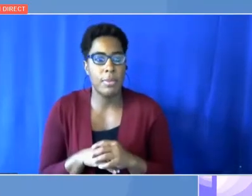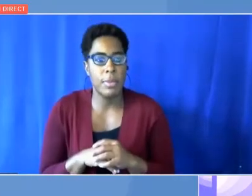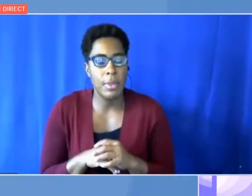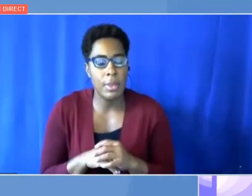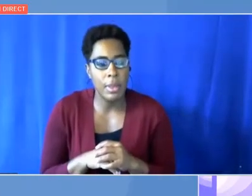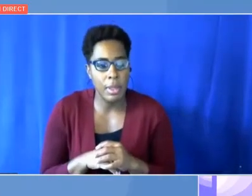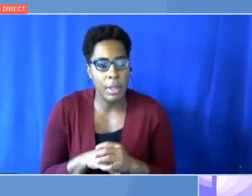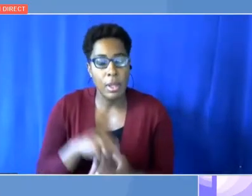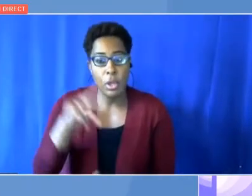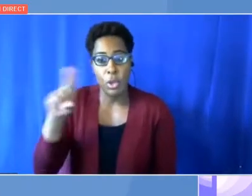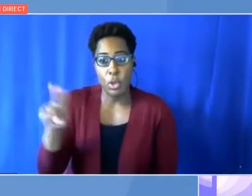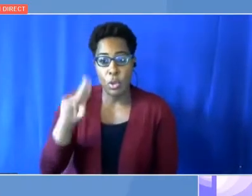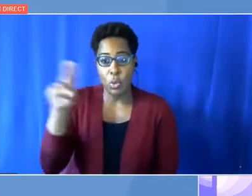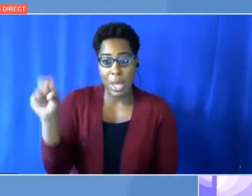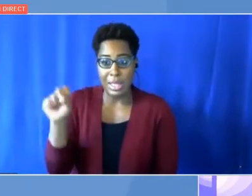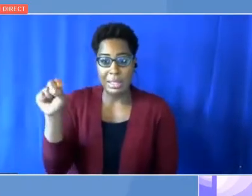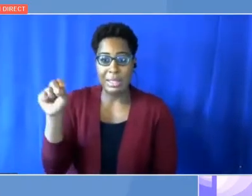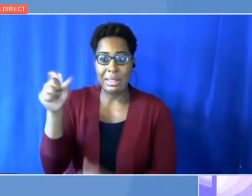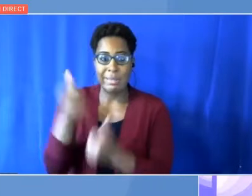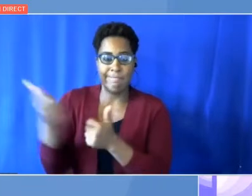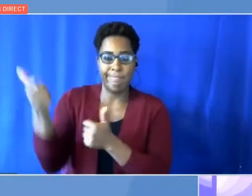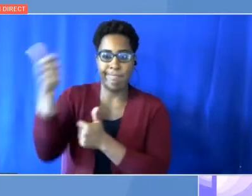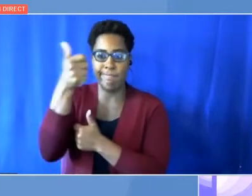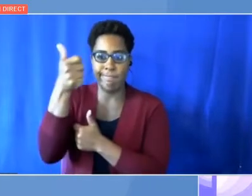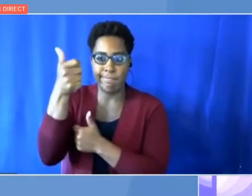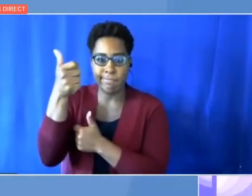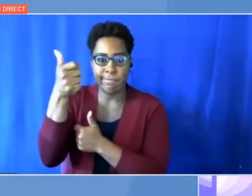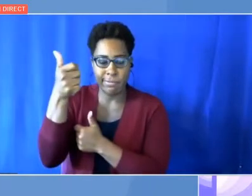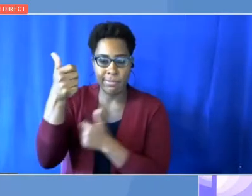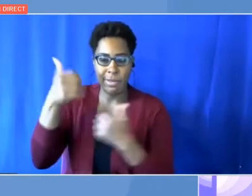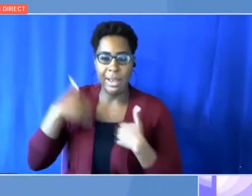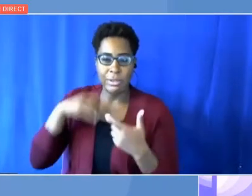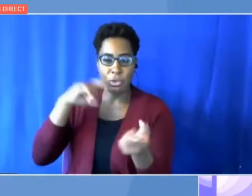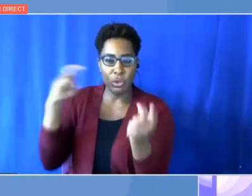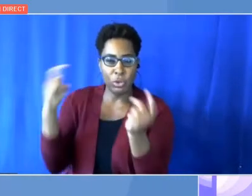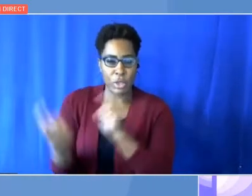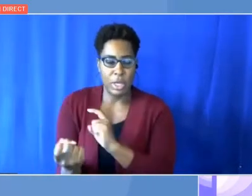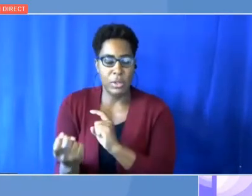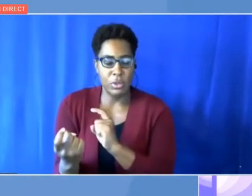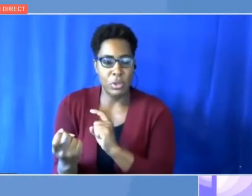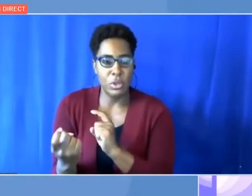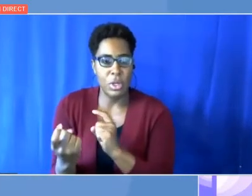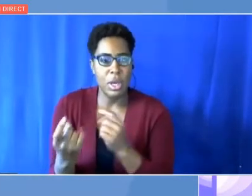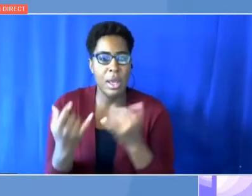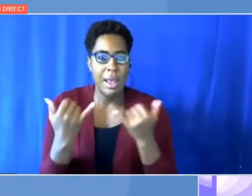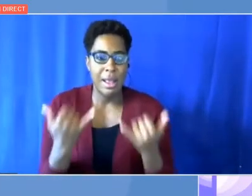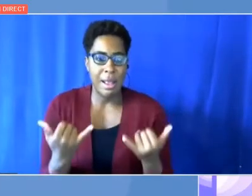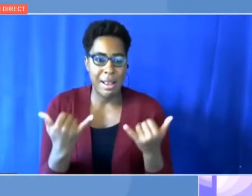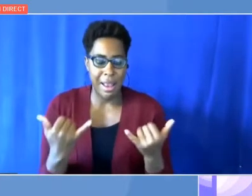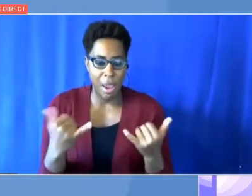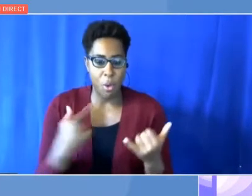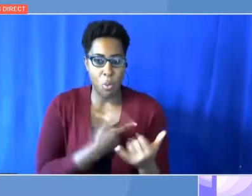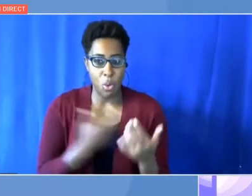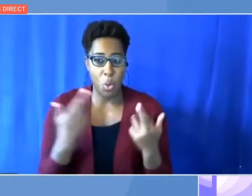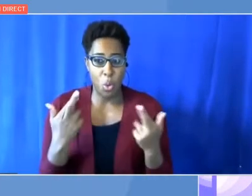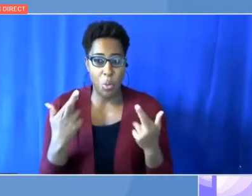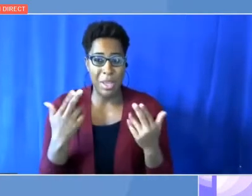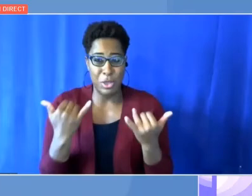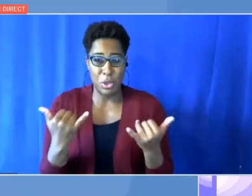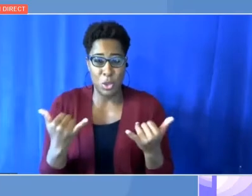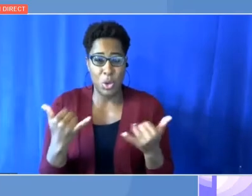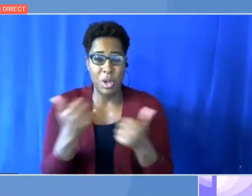administration. And I'm also confident that the change in the Australian administration will push this idea